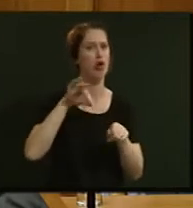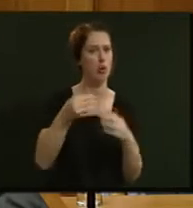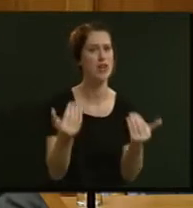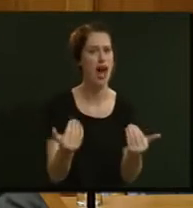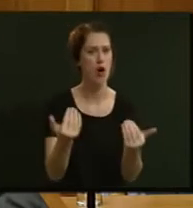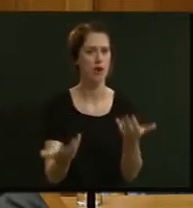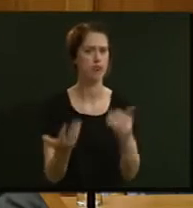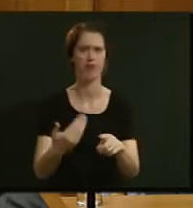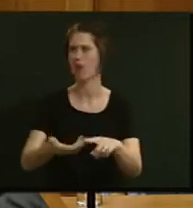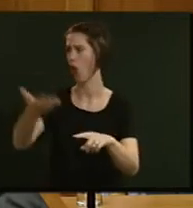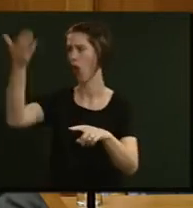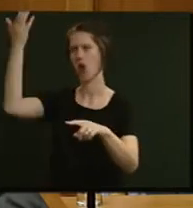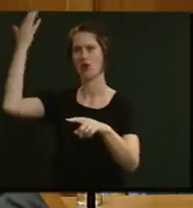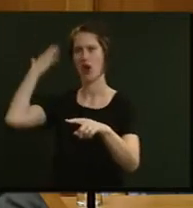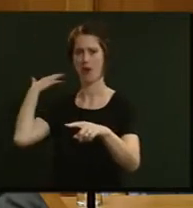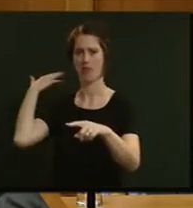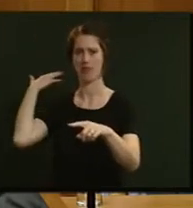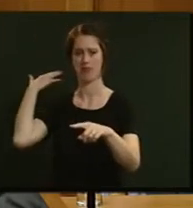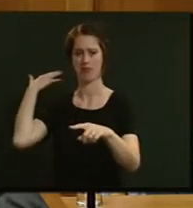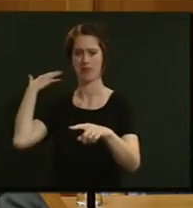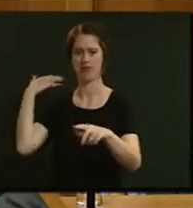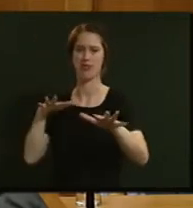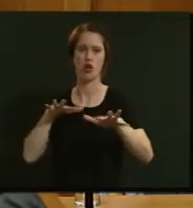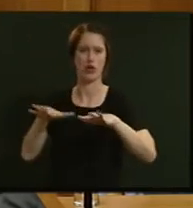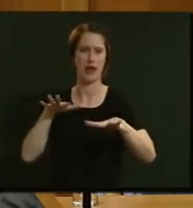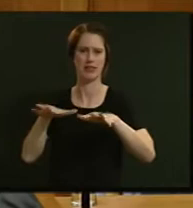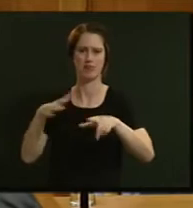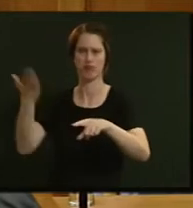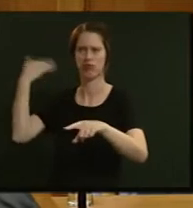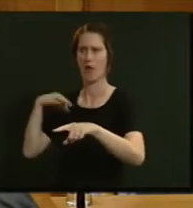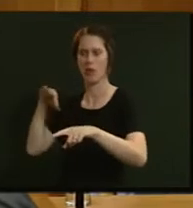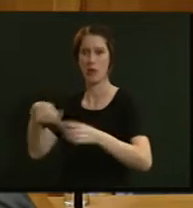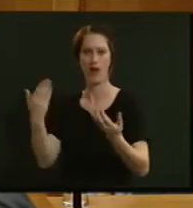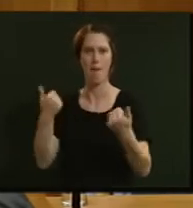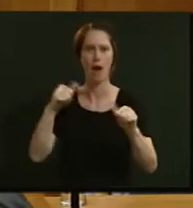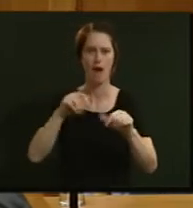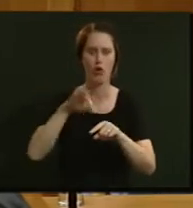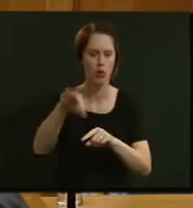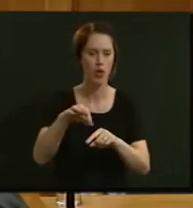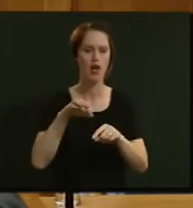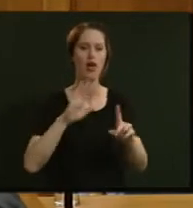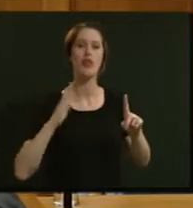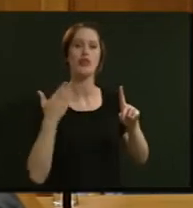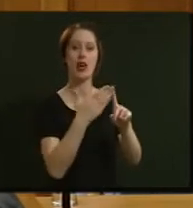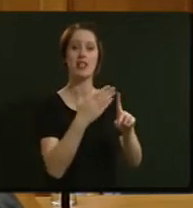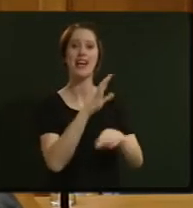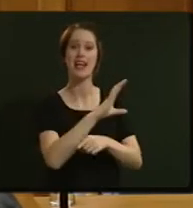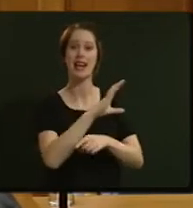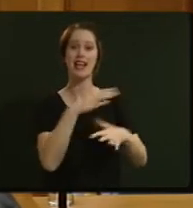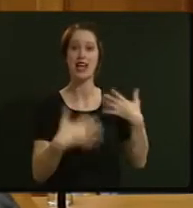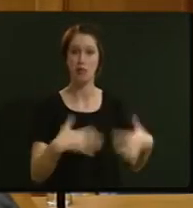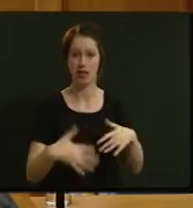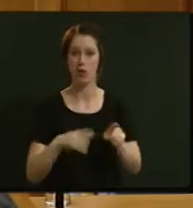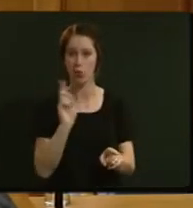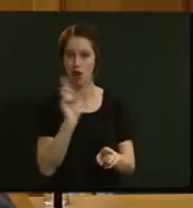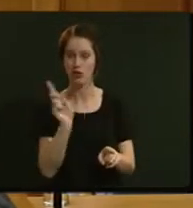it has been long before that city was hit with earthquakes. The strategy adopted in Canterbury was to radically